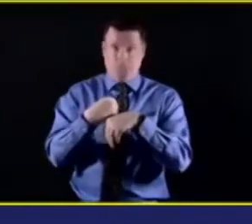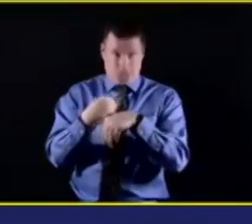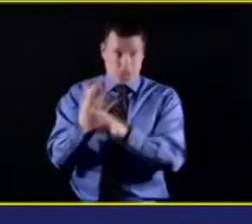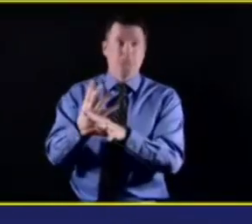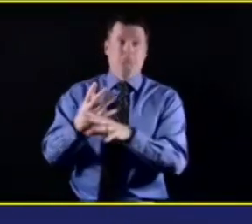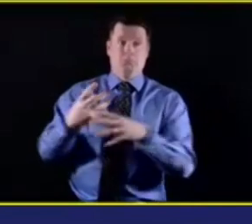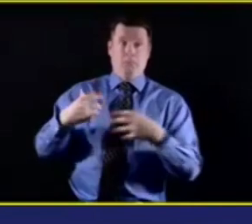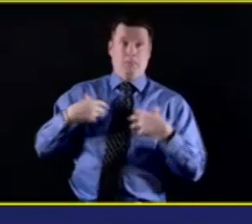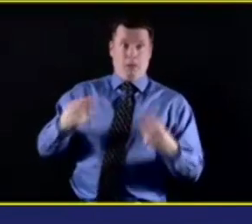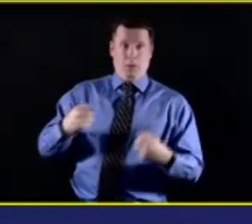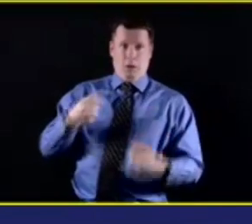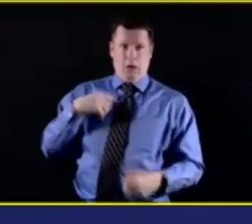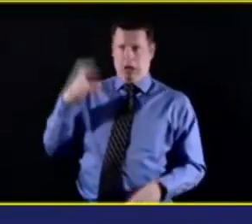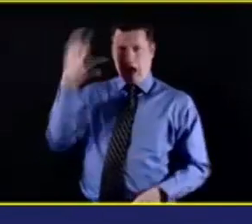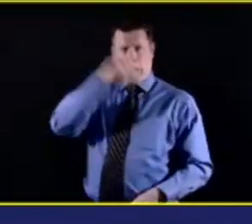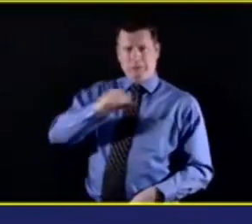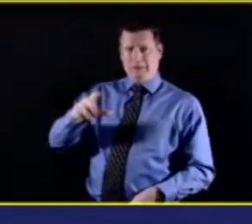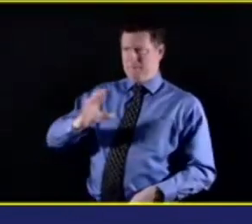been great partners, so.